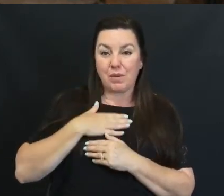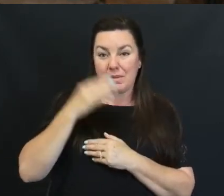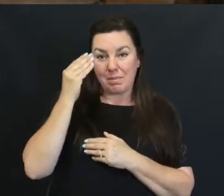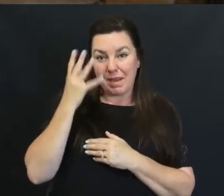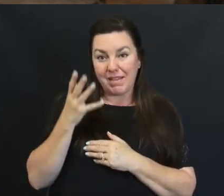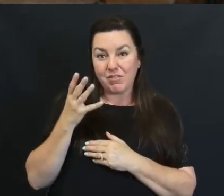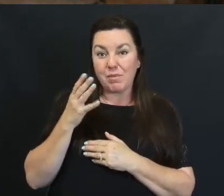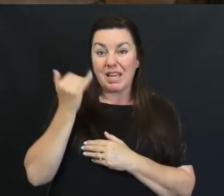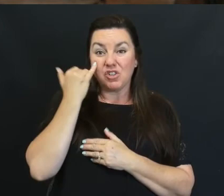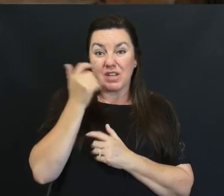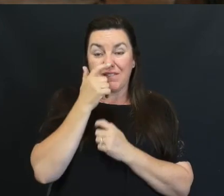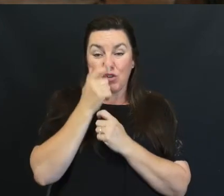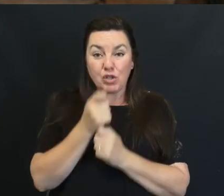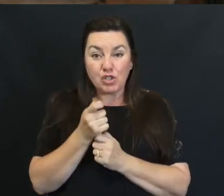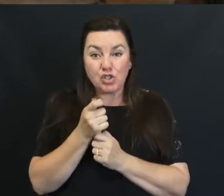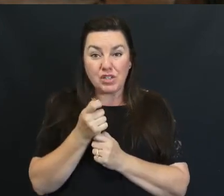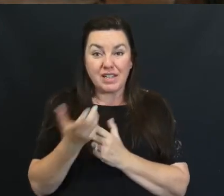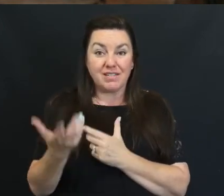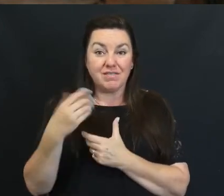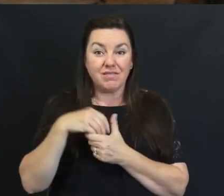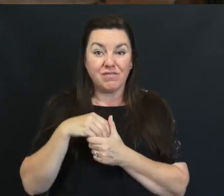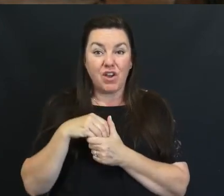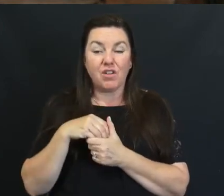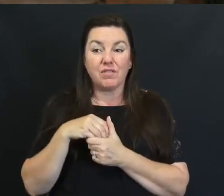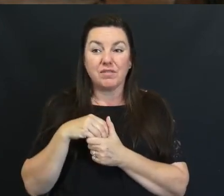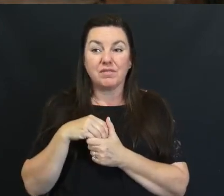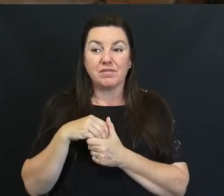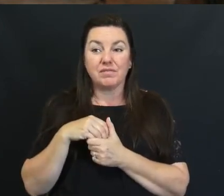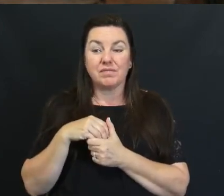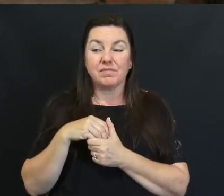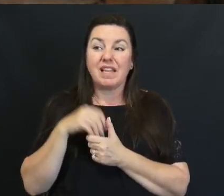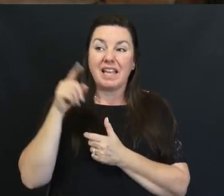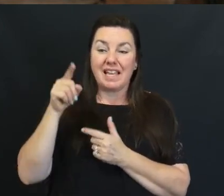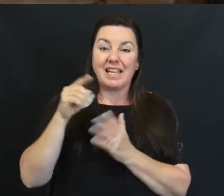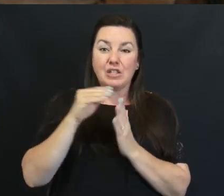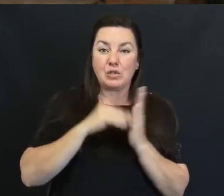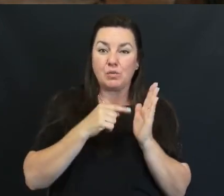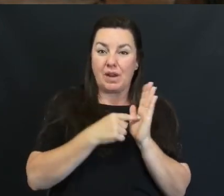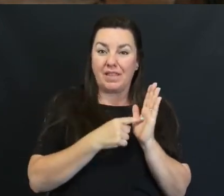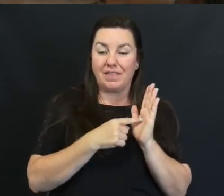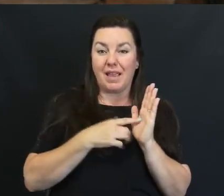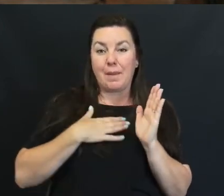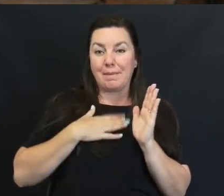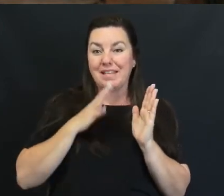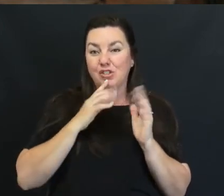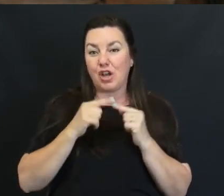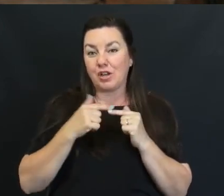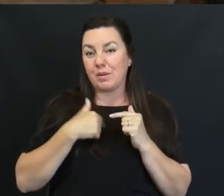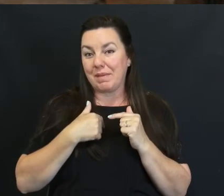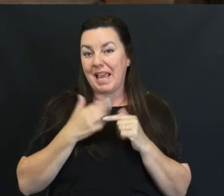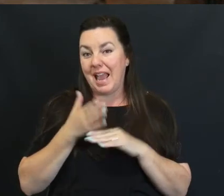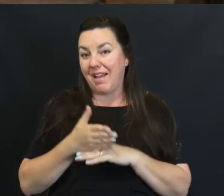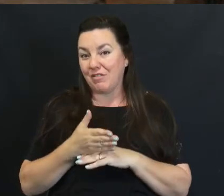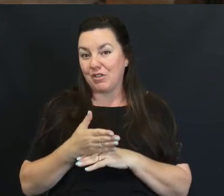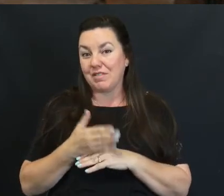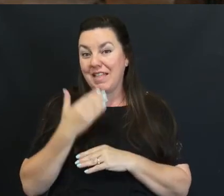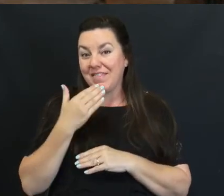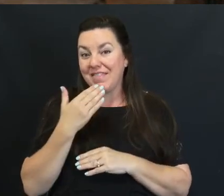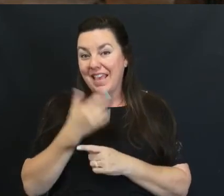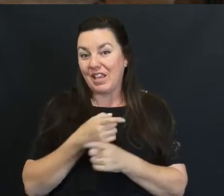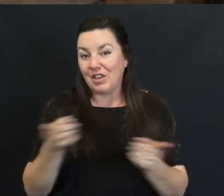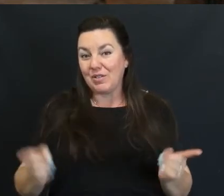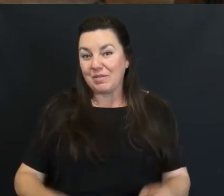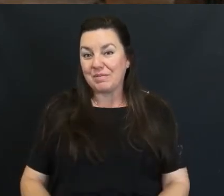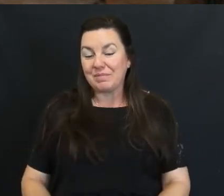If You're Interested In Getting Involved My Information Is There And Feel Free To Come Talk To Me Afterwards Thank You Ladies